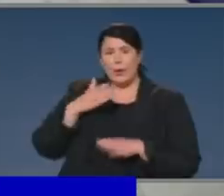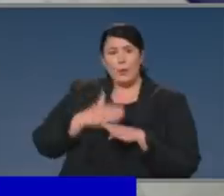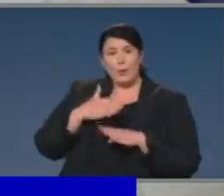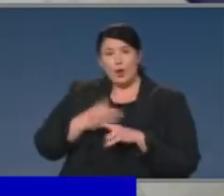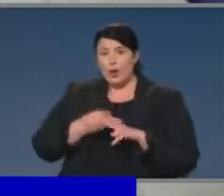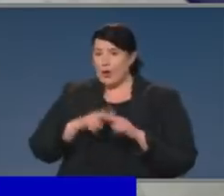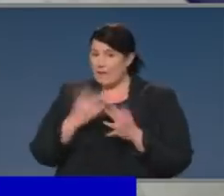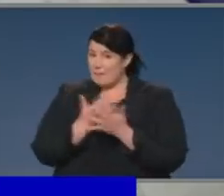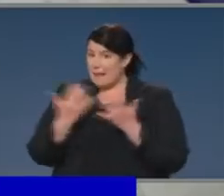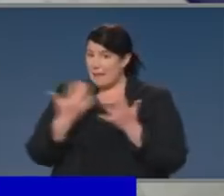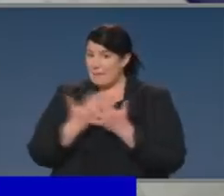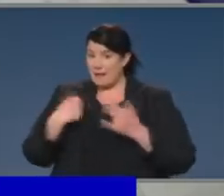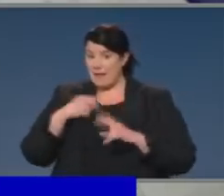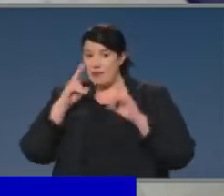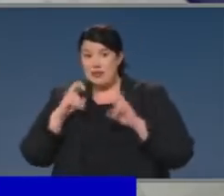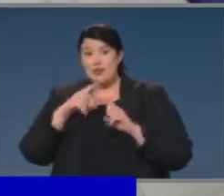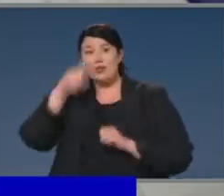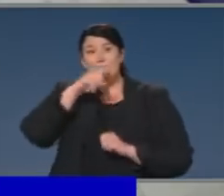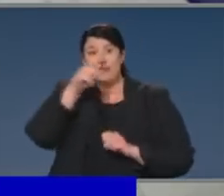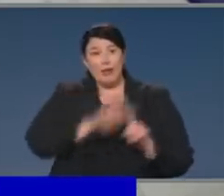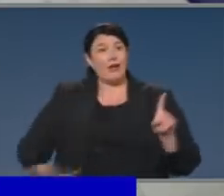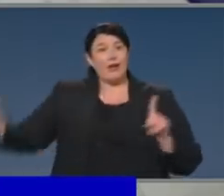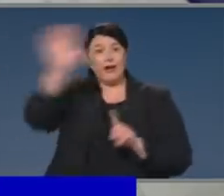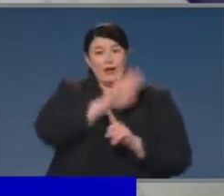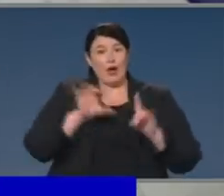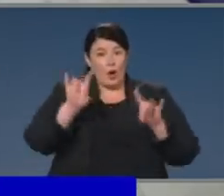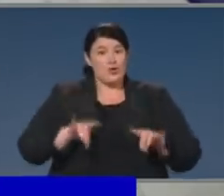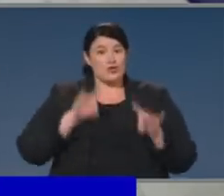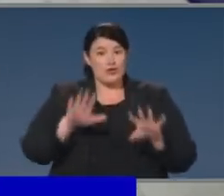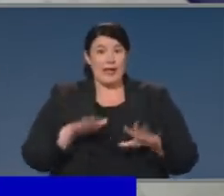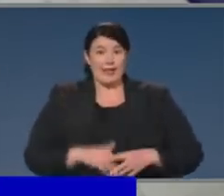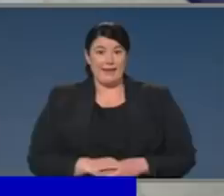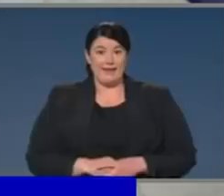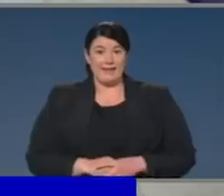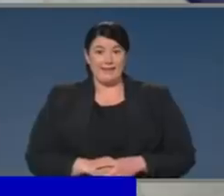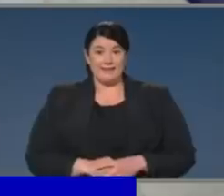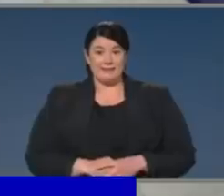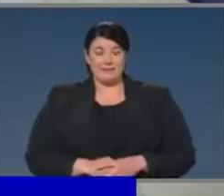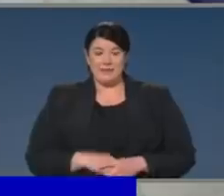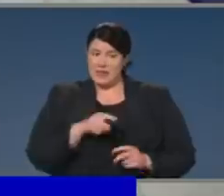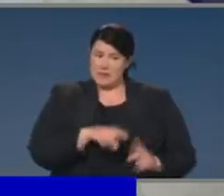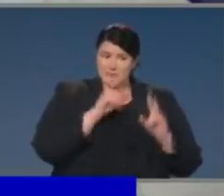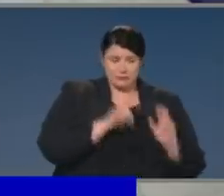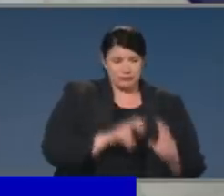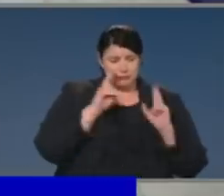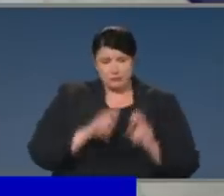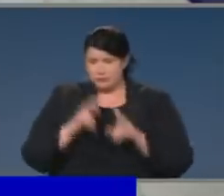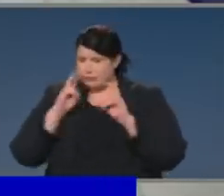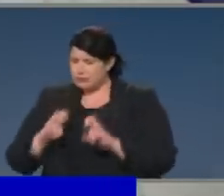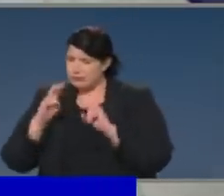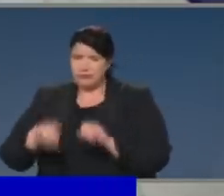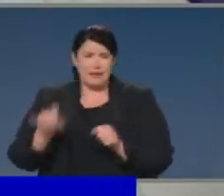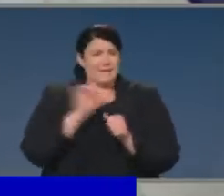of quite a few of our researchers around Australia in our institutions. They are doing fantastic work.